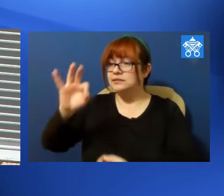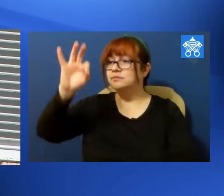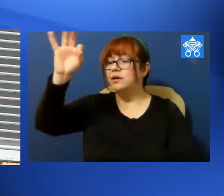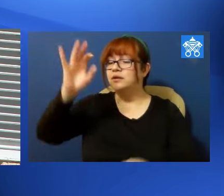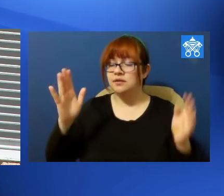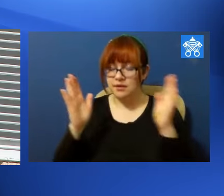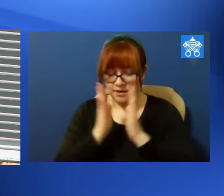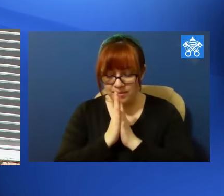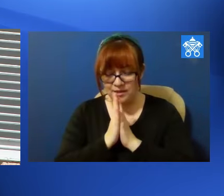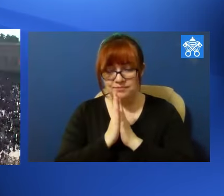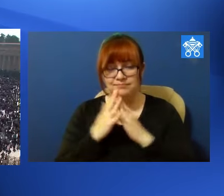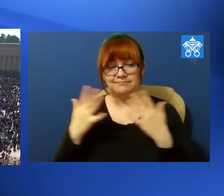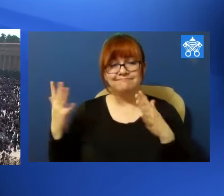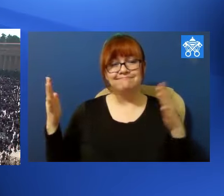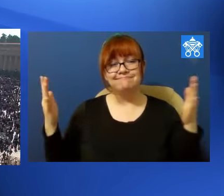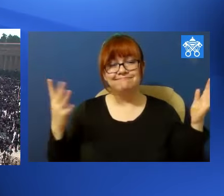Amen.